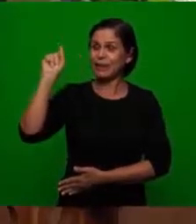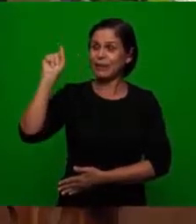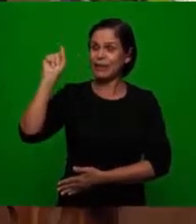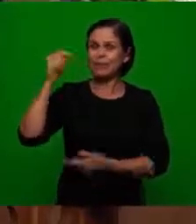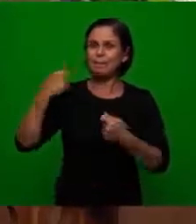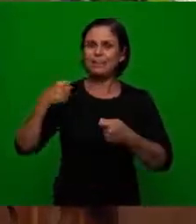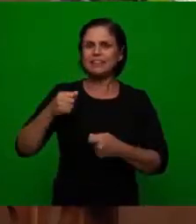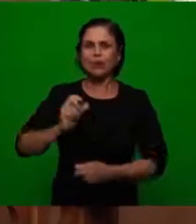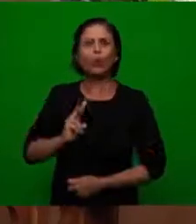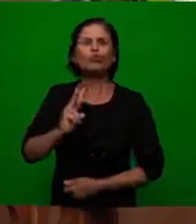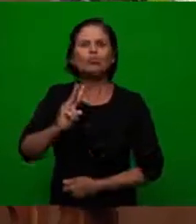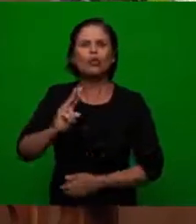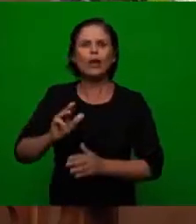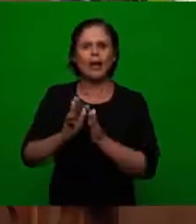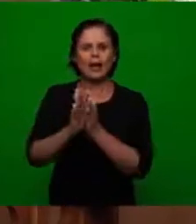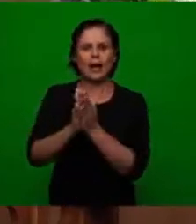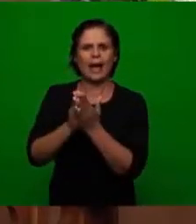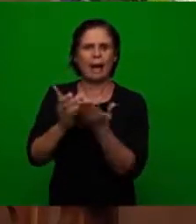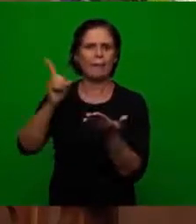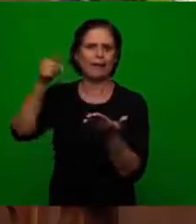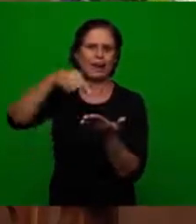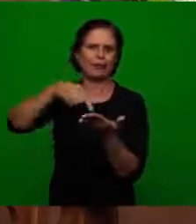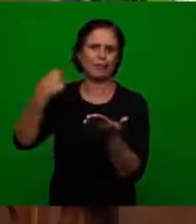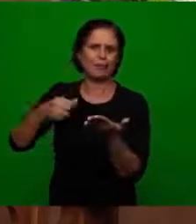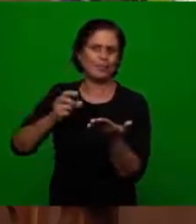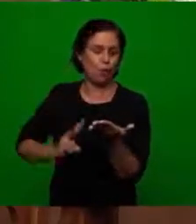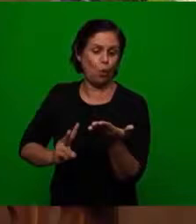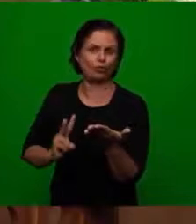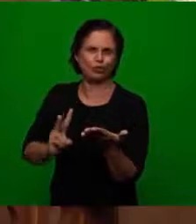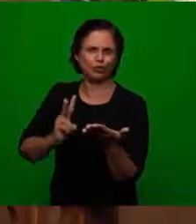the word should remain why? because the word